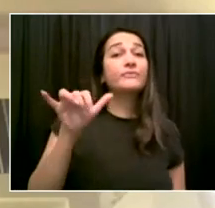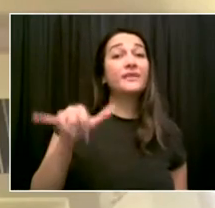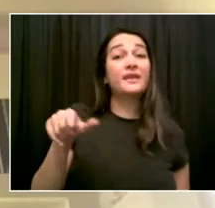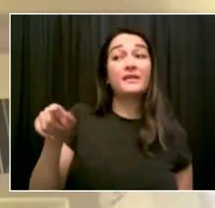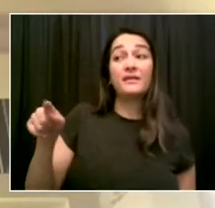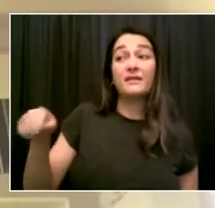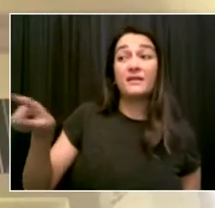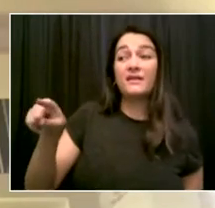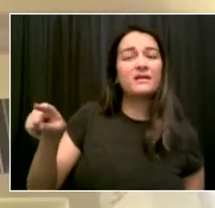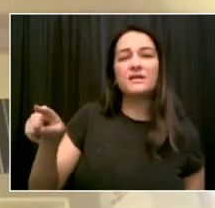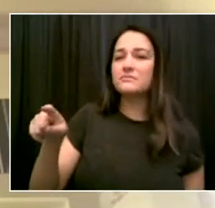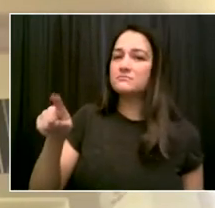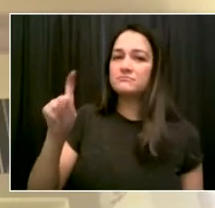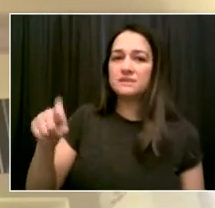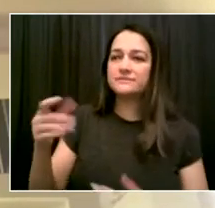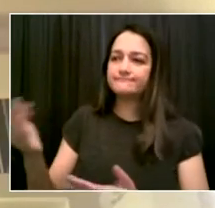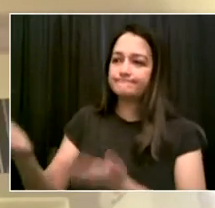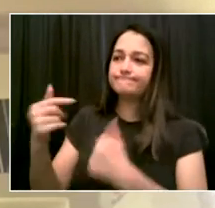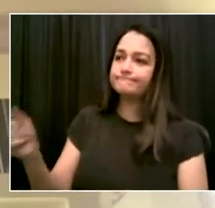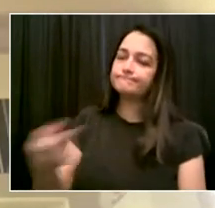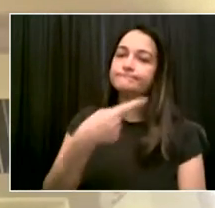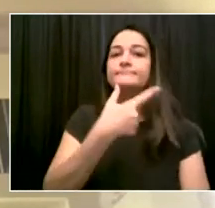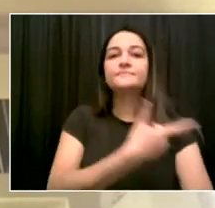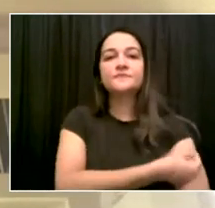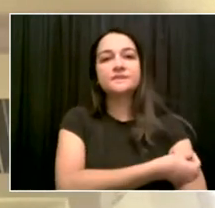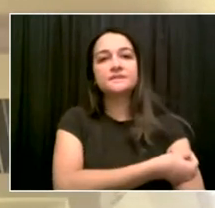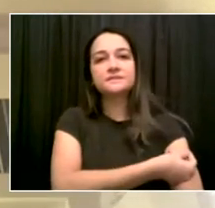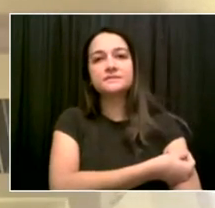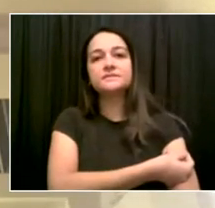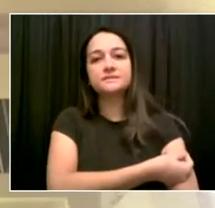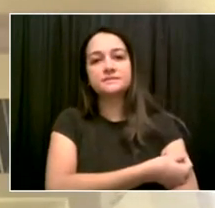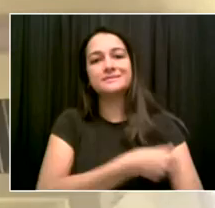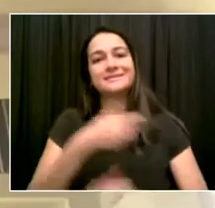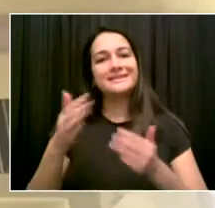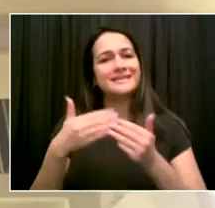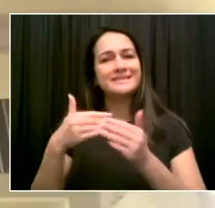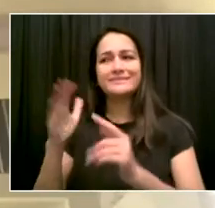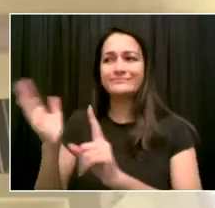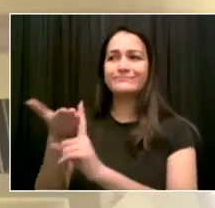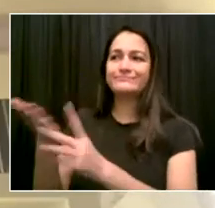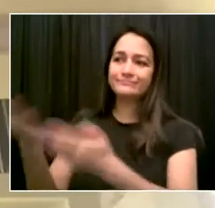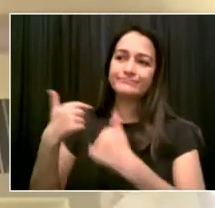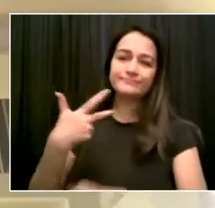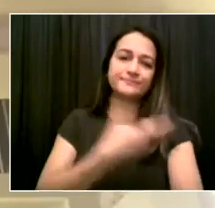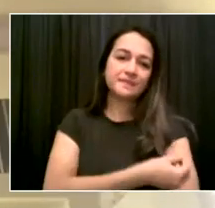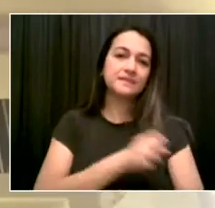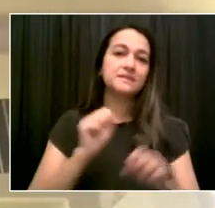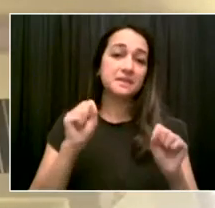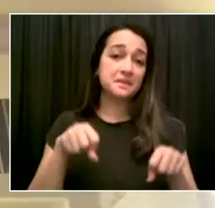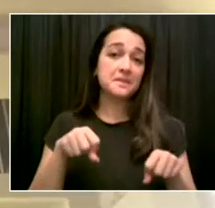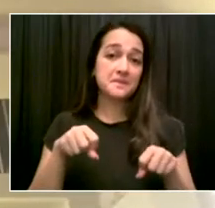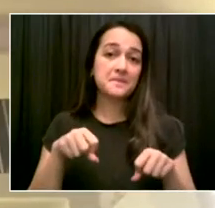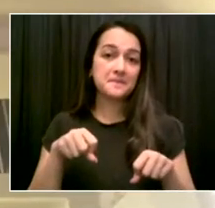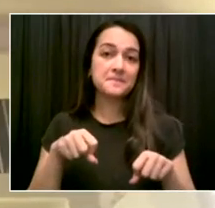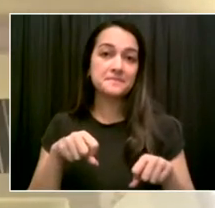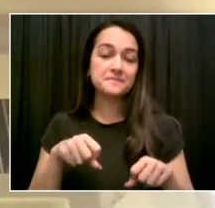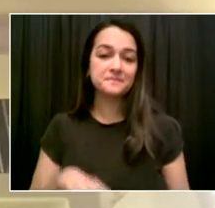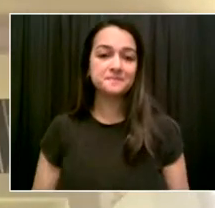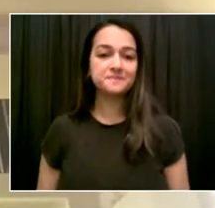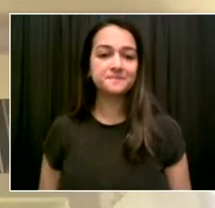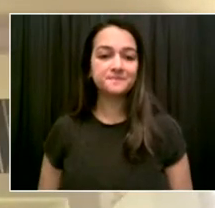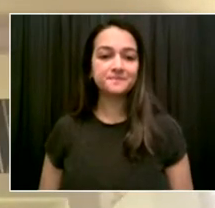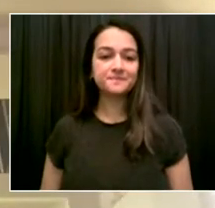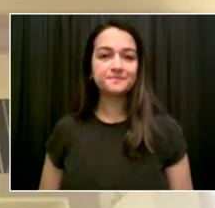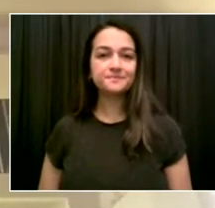It is a great way to strike a blow against the real enemy. And that enemy is not one another. That enemy is a